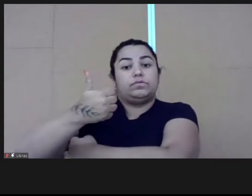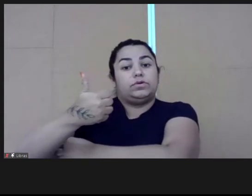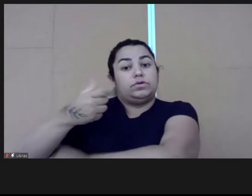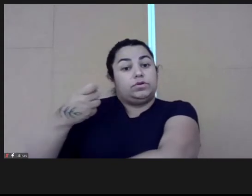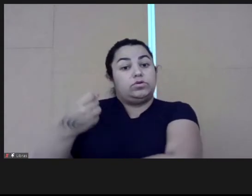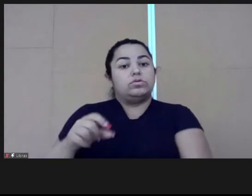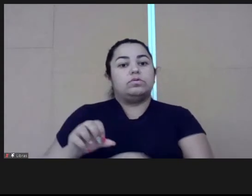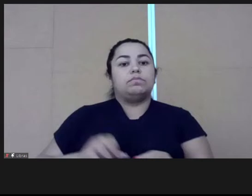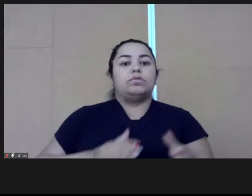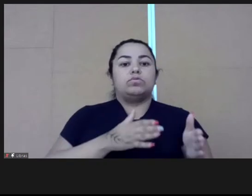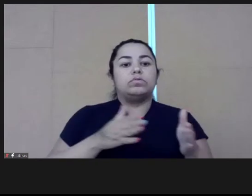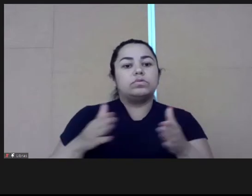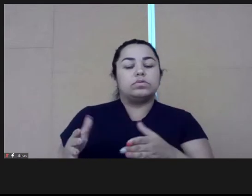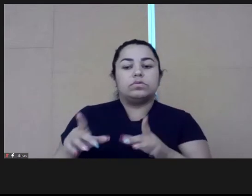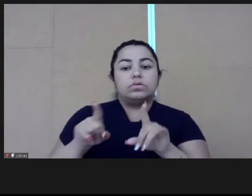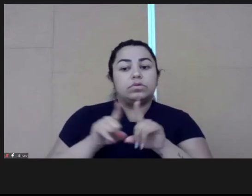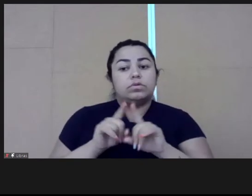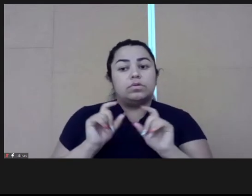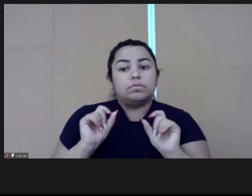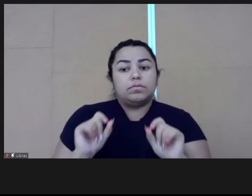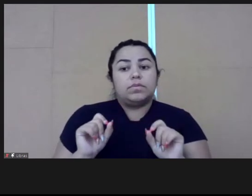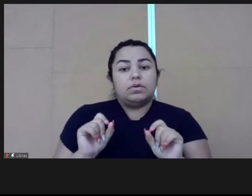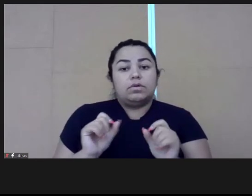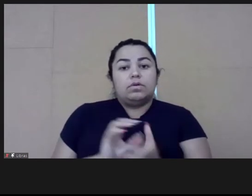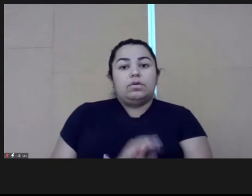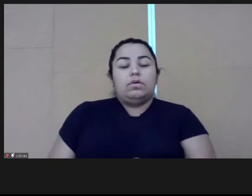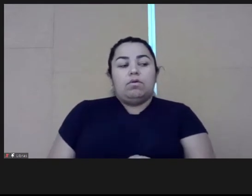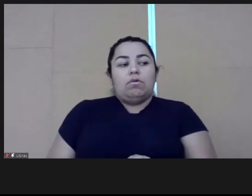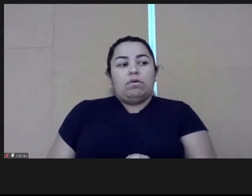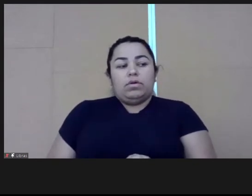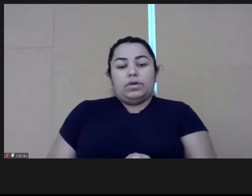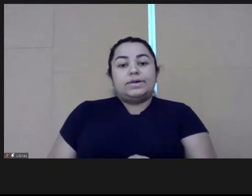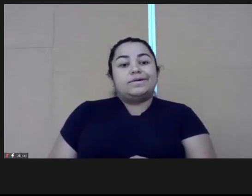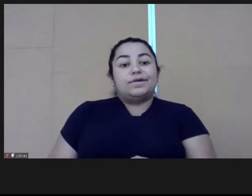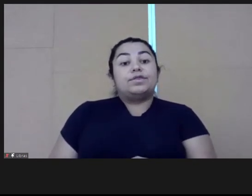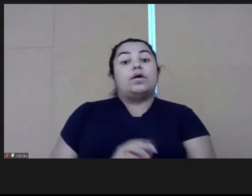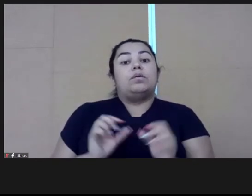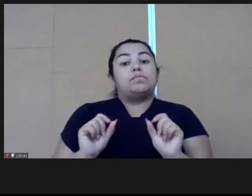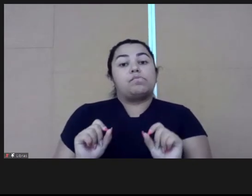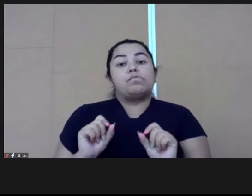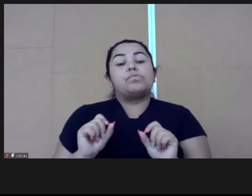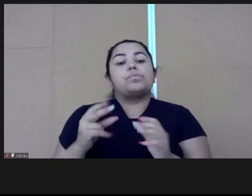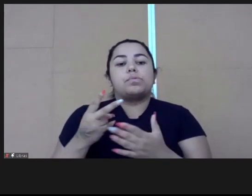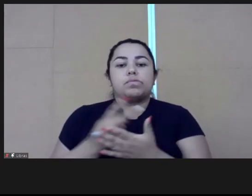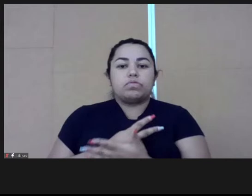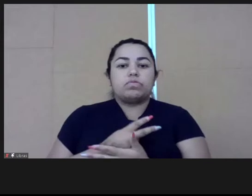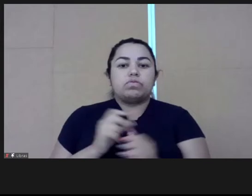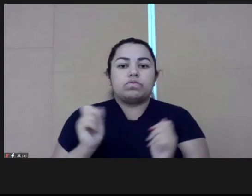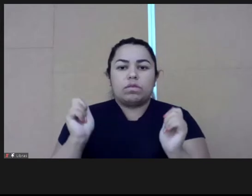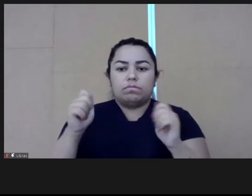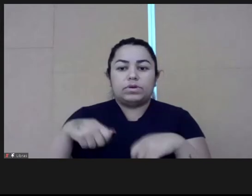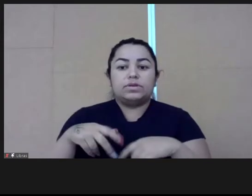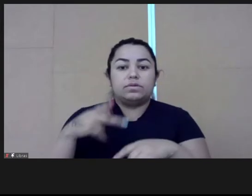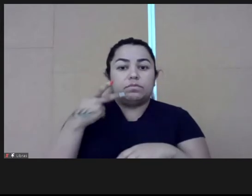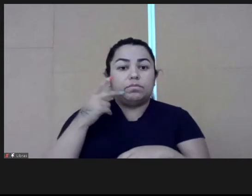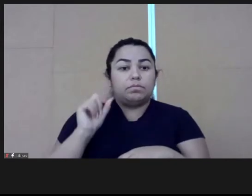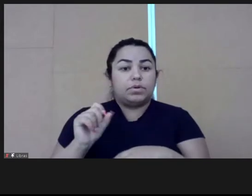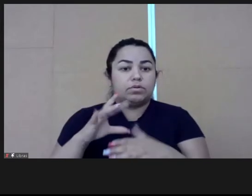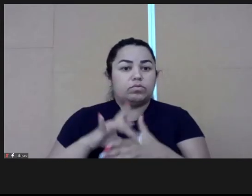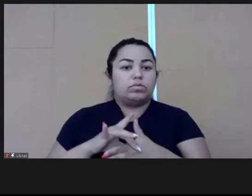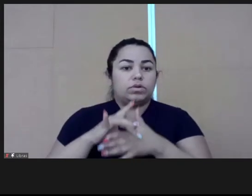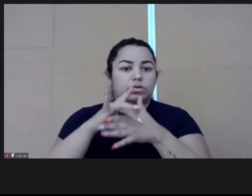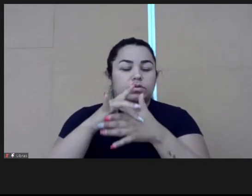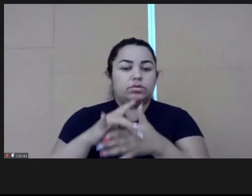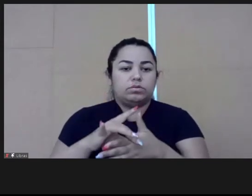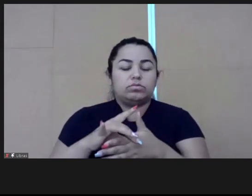2020, we had a long process of benchmarking regarding the skills and the